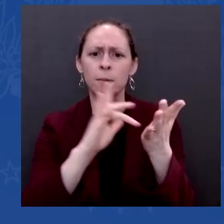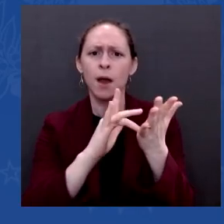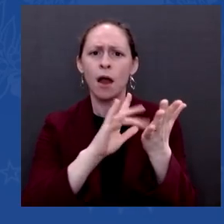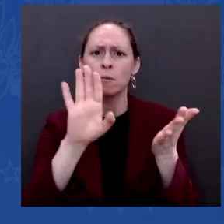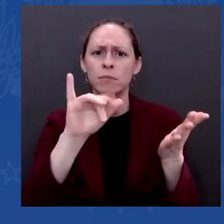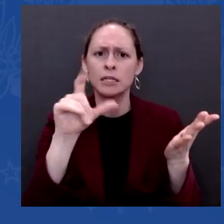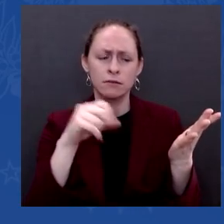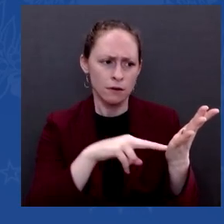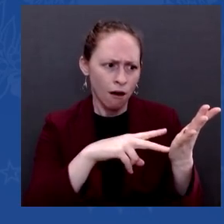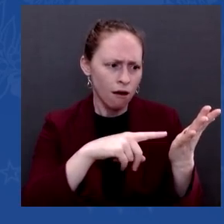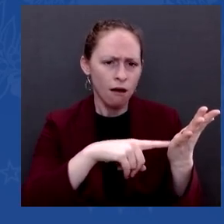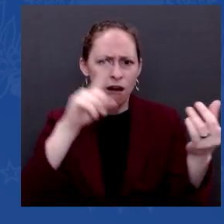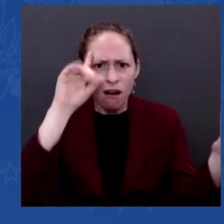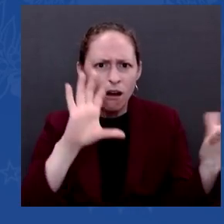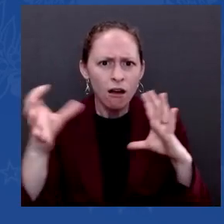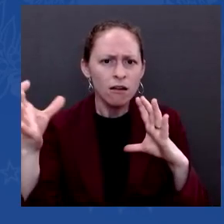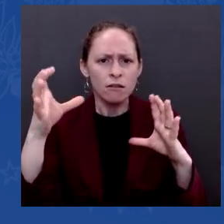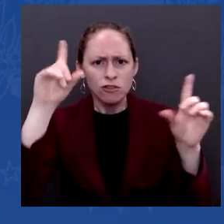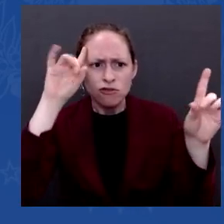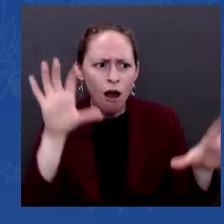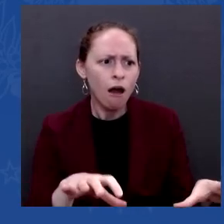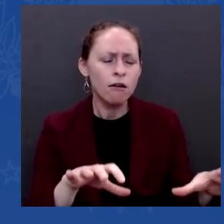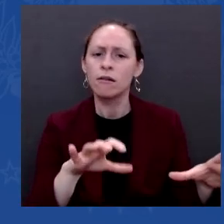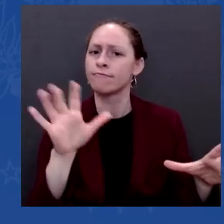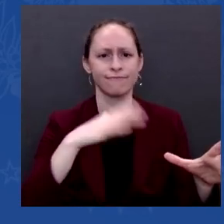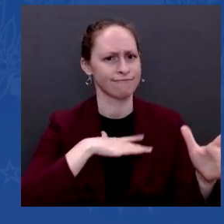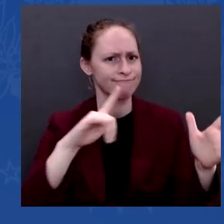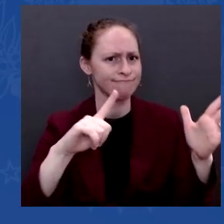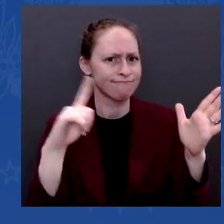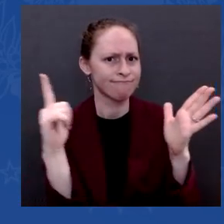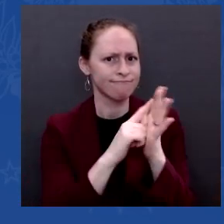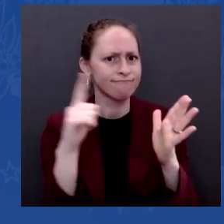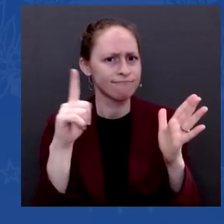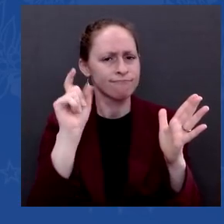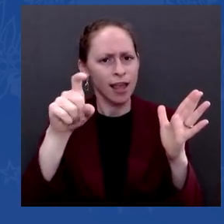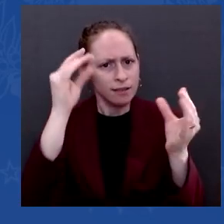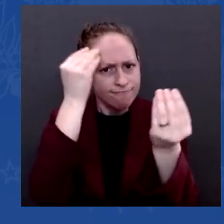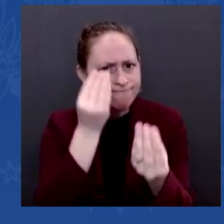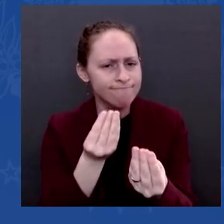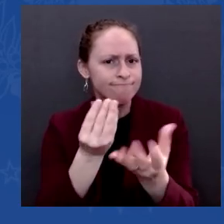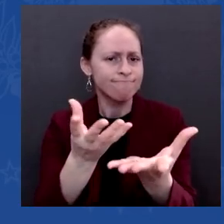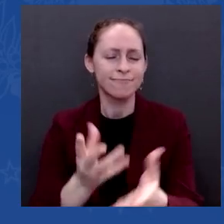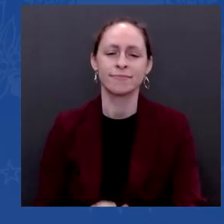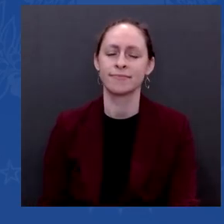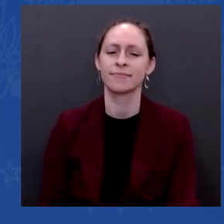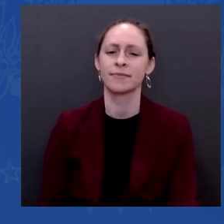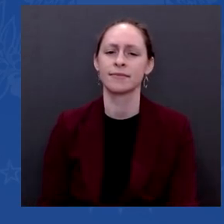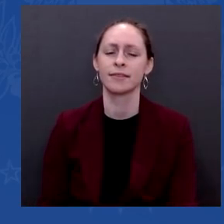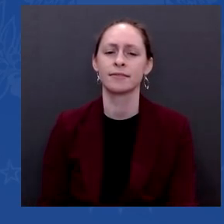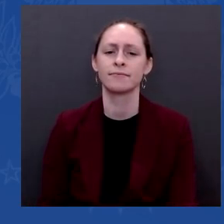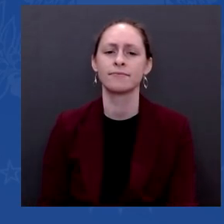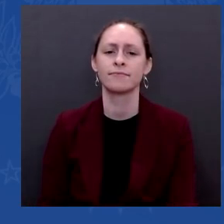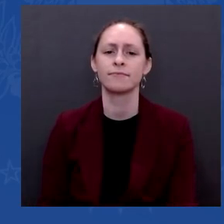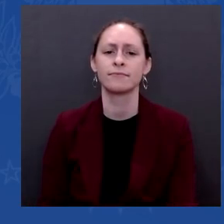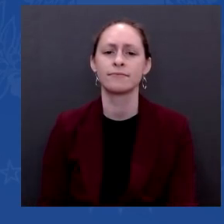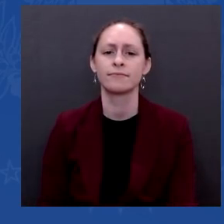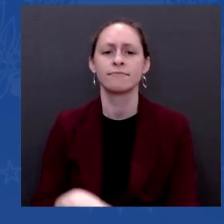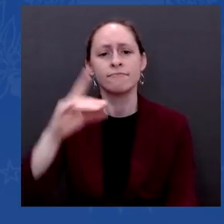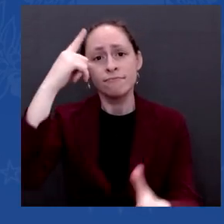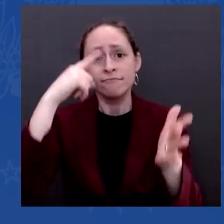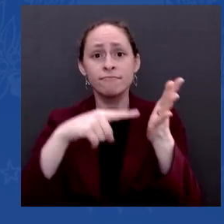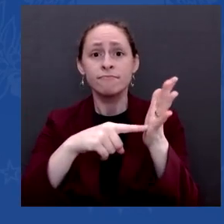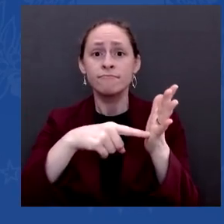what you thought you were going to have to owe because of the consultation you weren't told was going to cost that much? No more. They're now